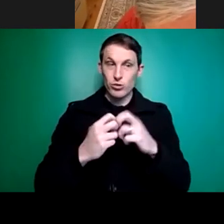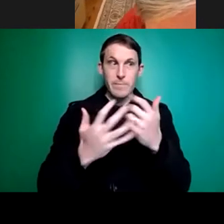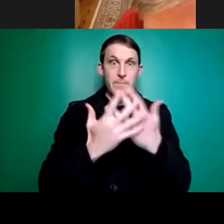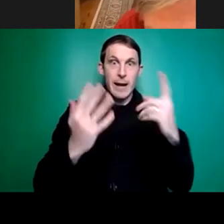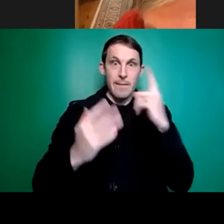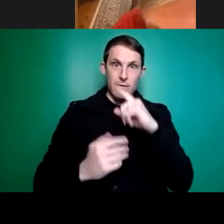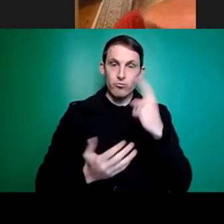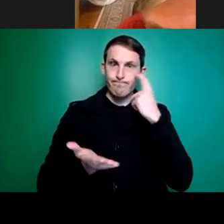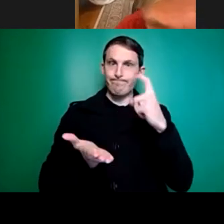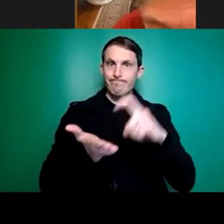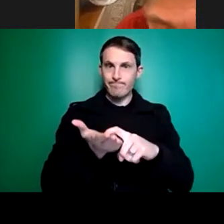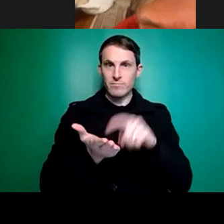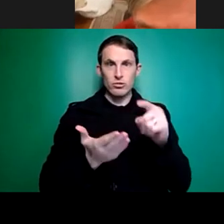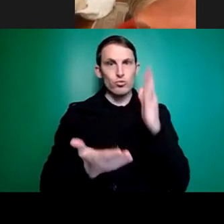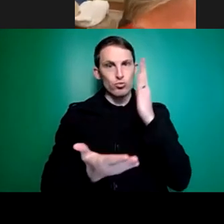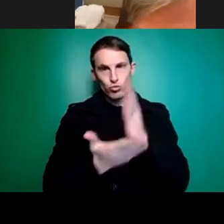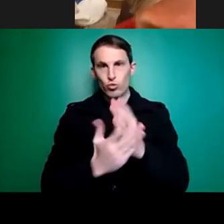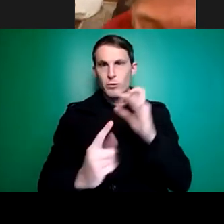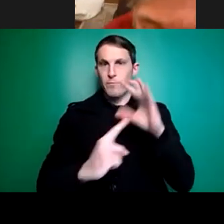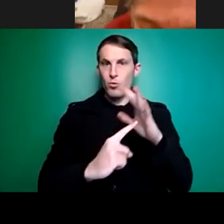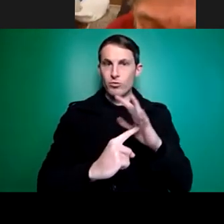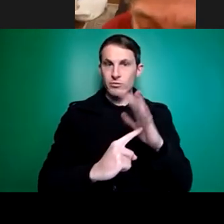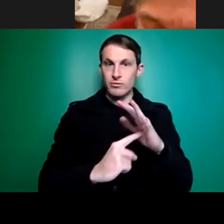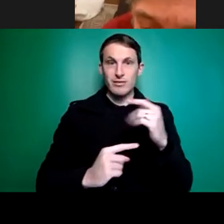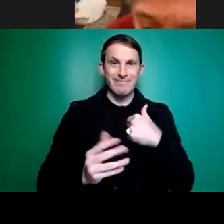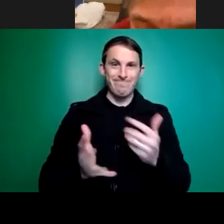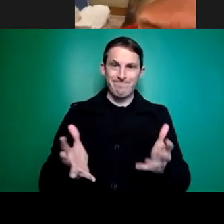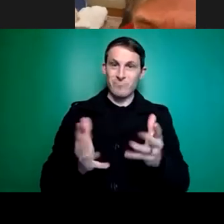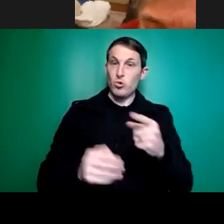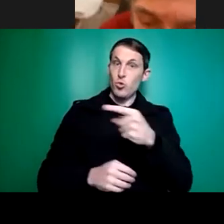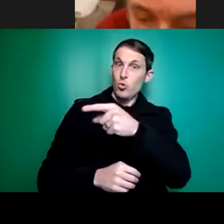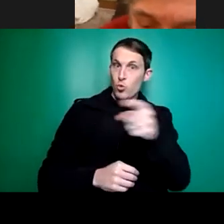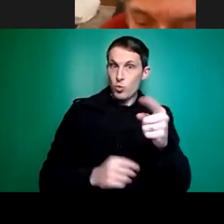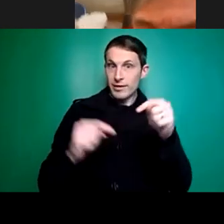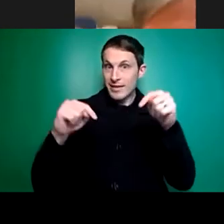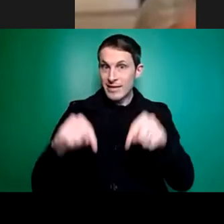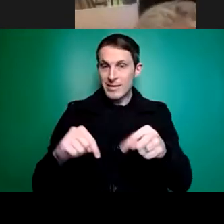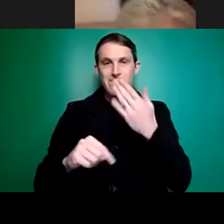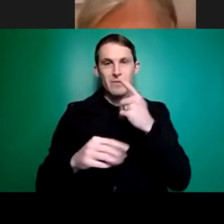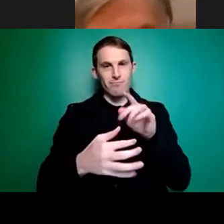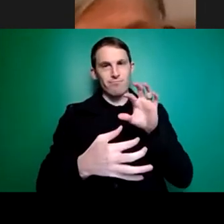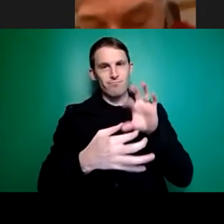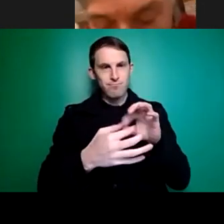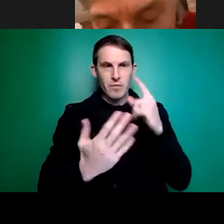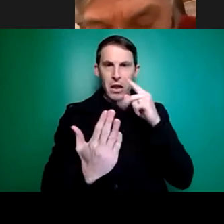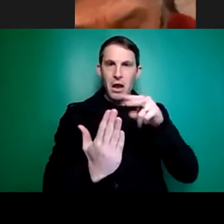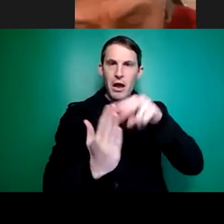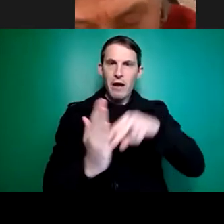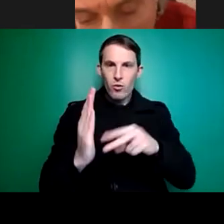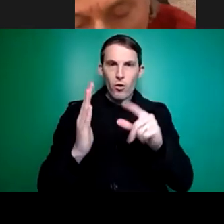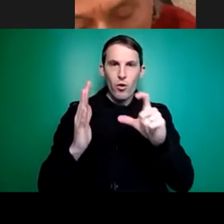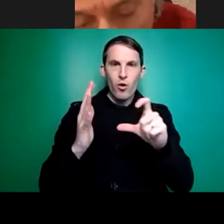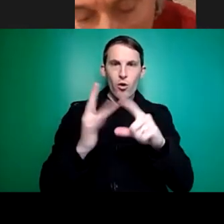that's important, I implore everybody who's listening to get in contact, to have a look at the COTA of